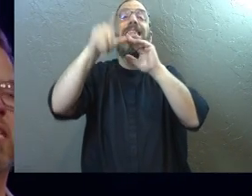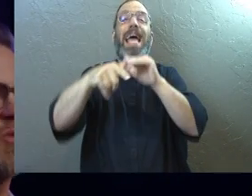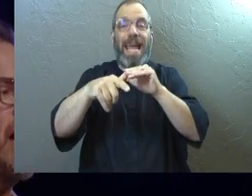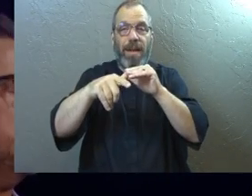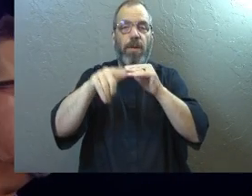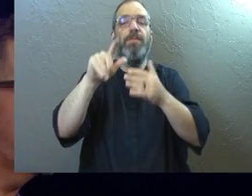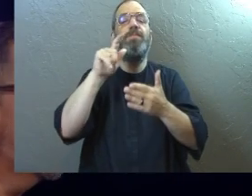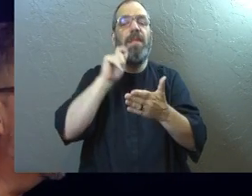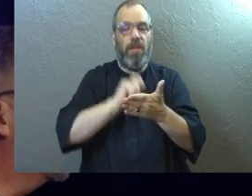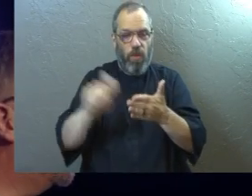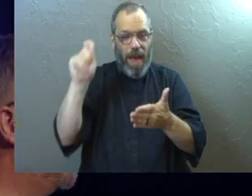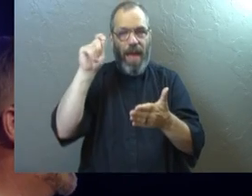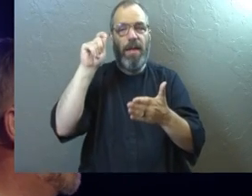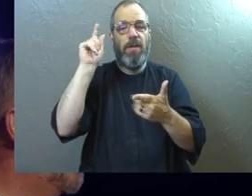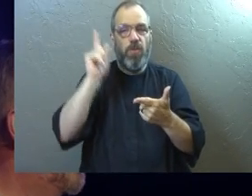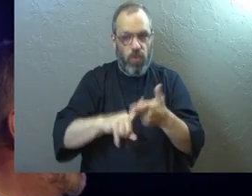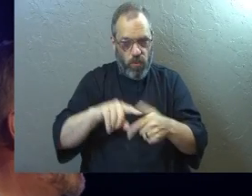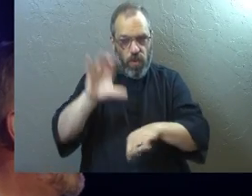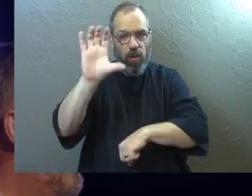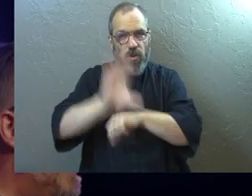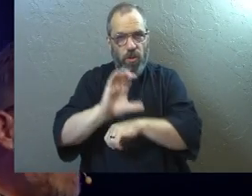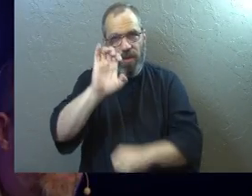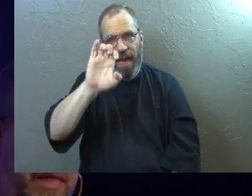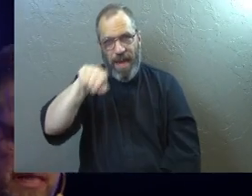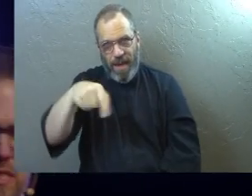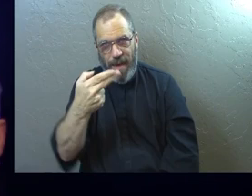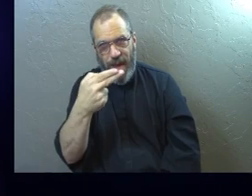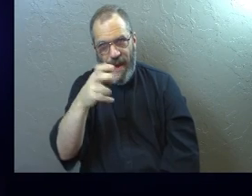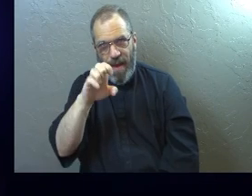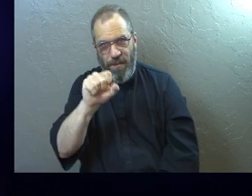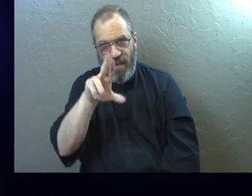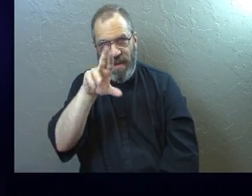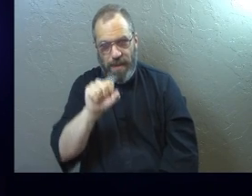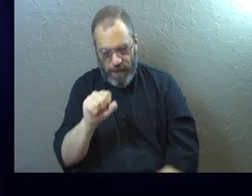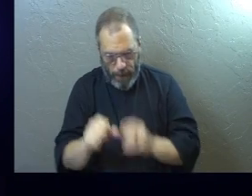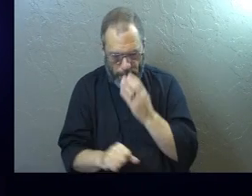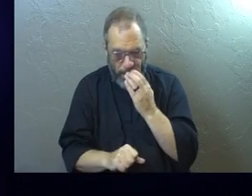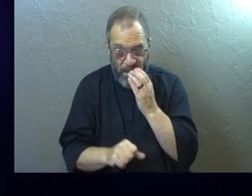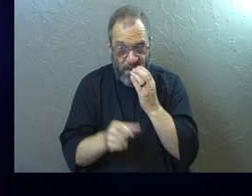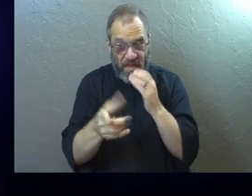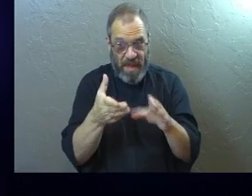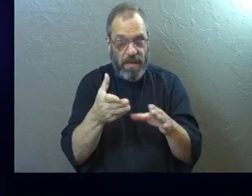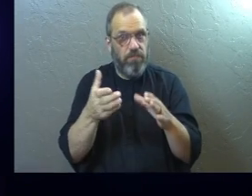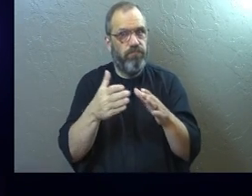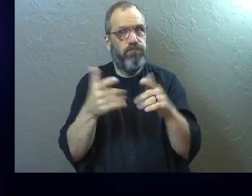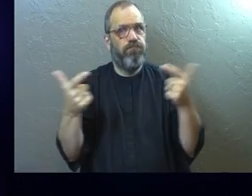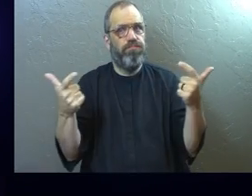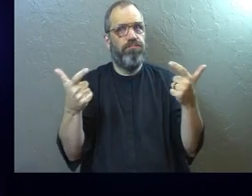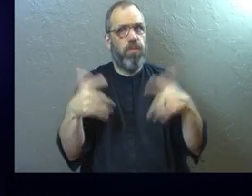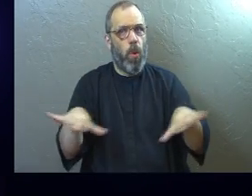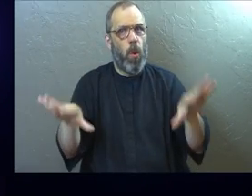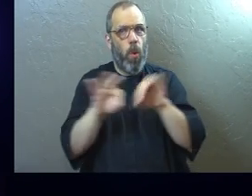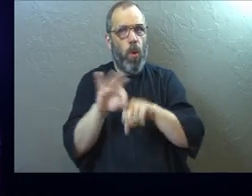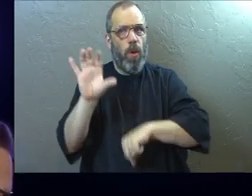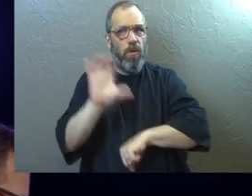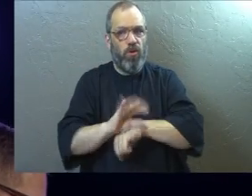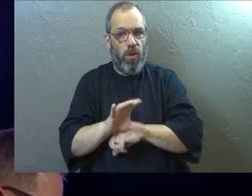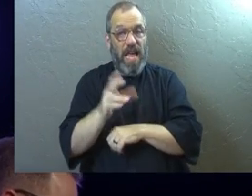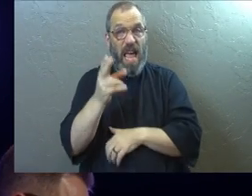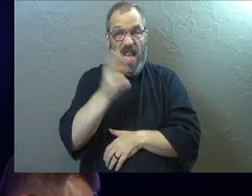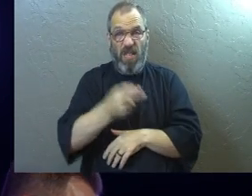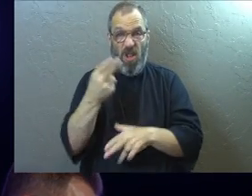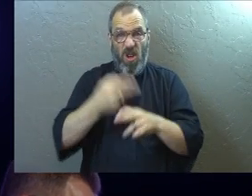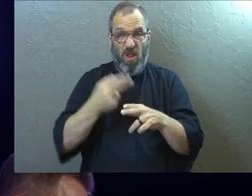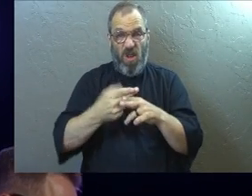that he's writing this letter to them. Ephesus is a major city. There's a historian at that